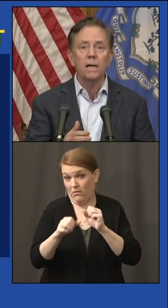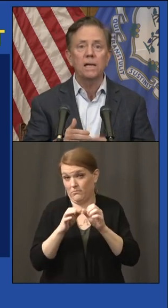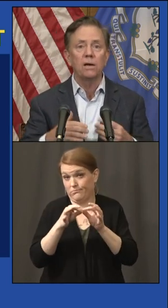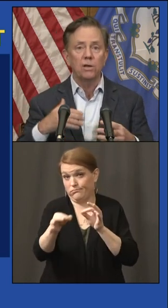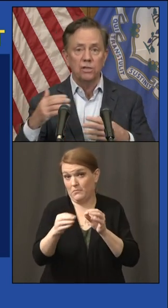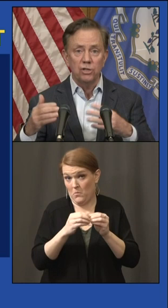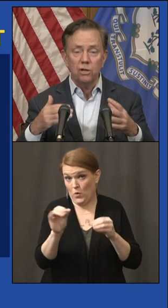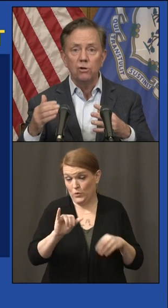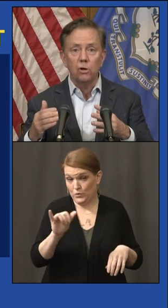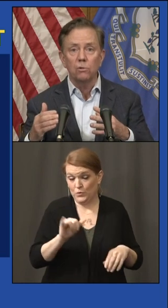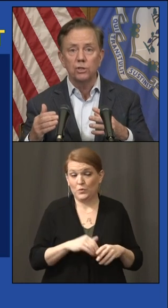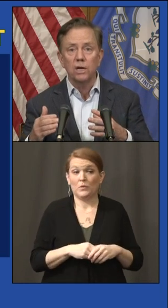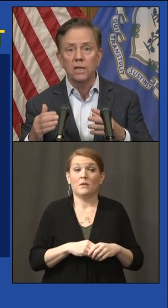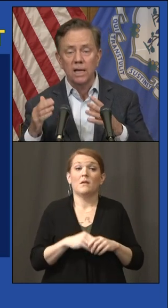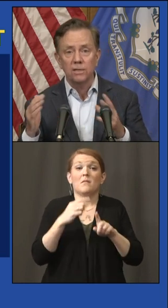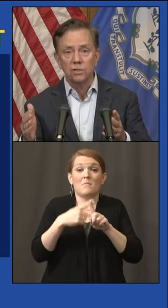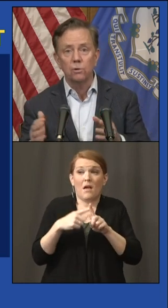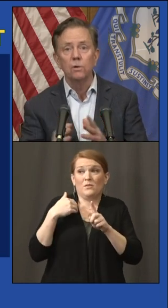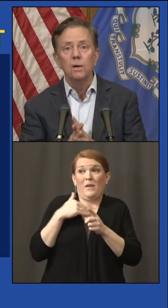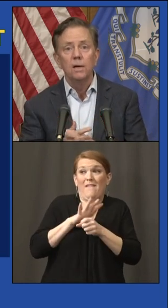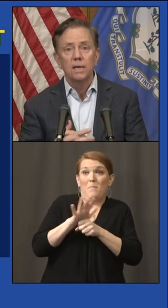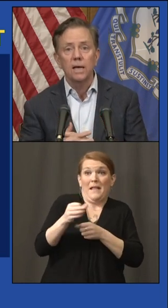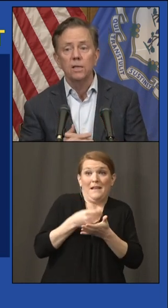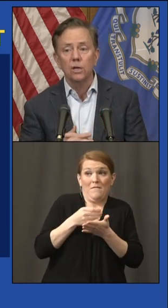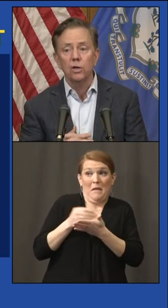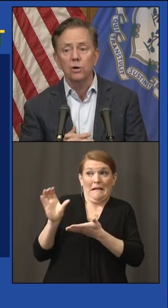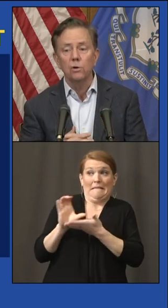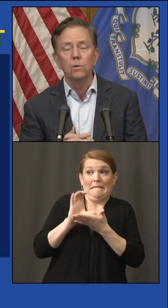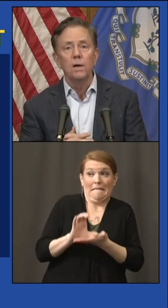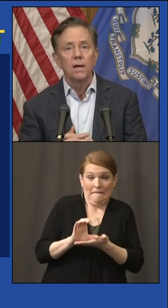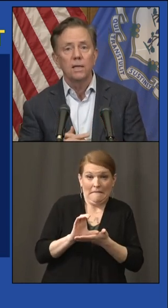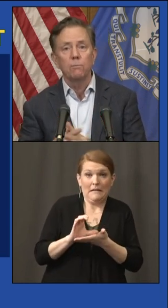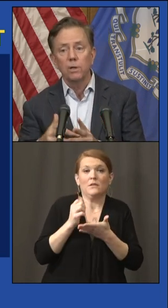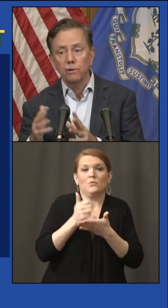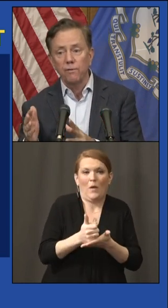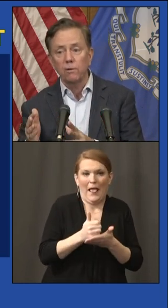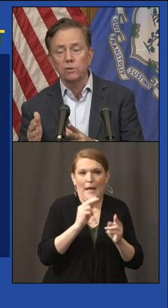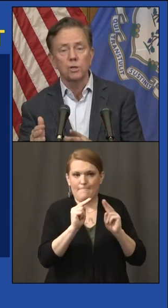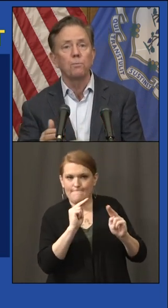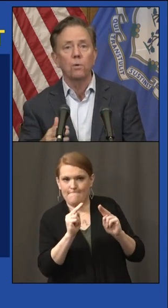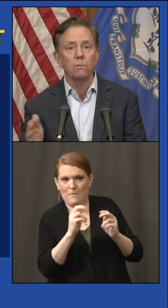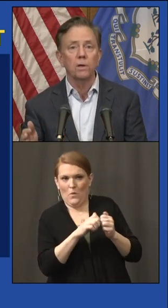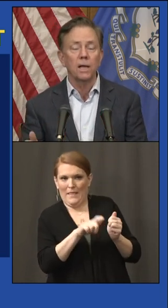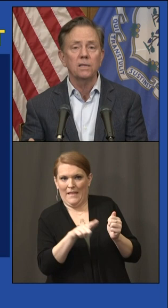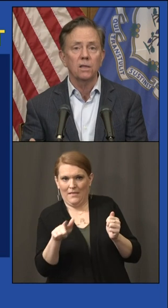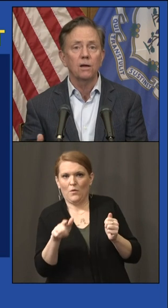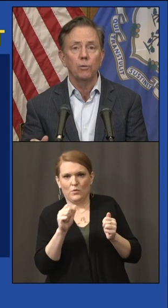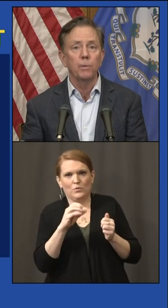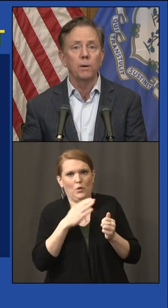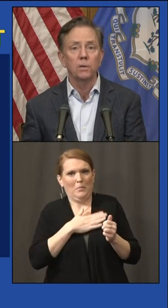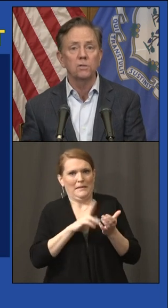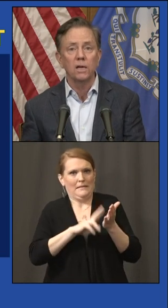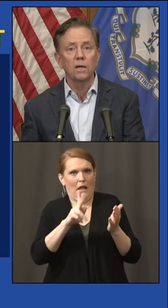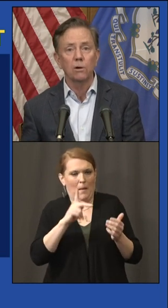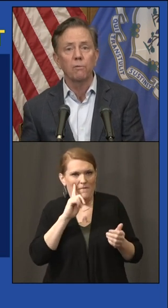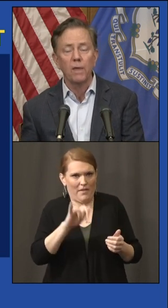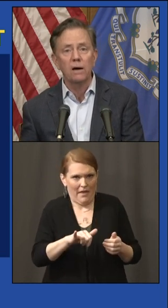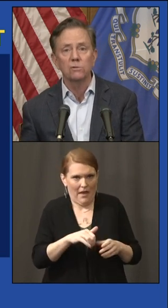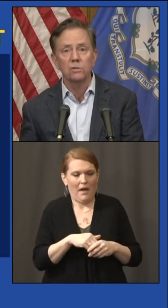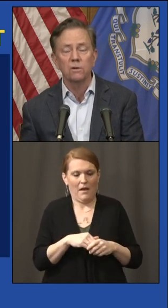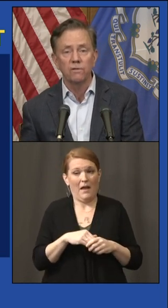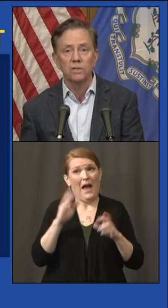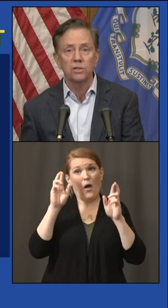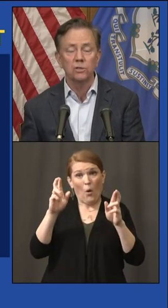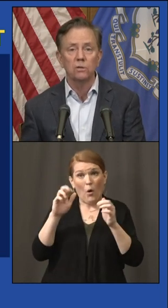money right now to continue negotiating that. So get in the queue. And then with this federal support, we'd like to think we'll be able to take care of